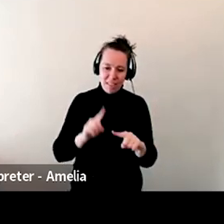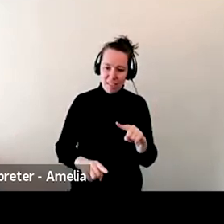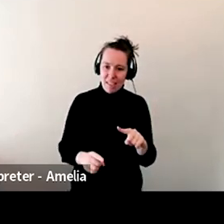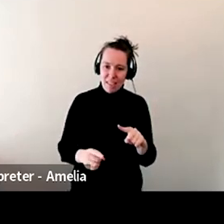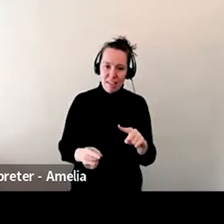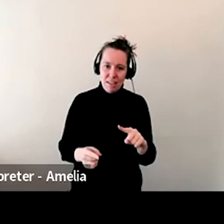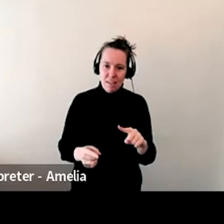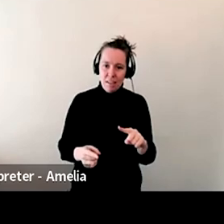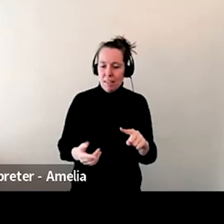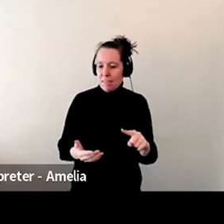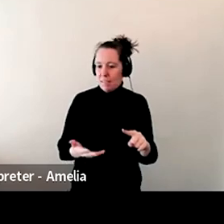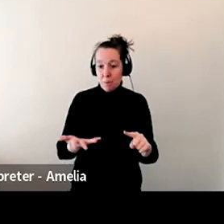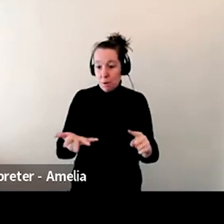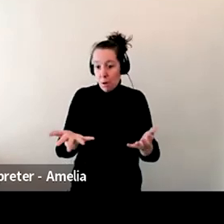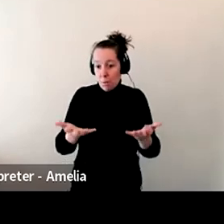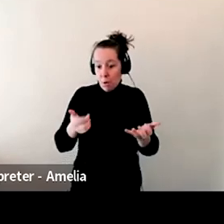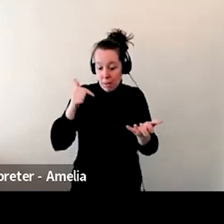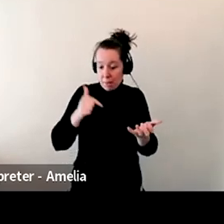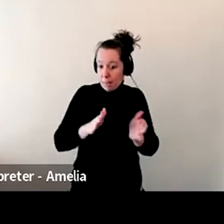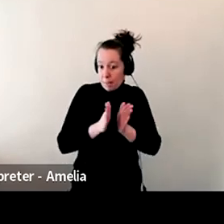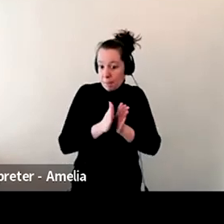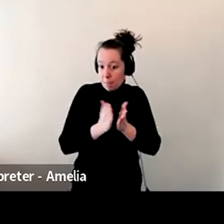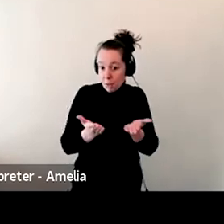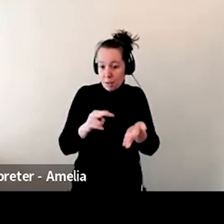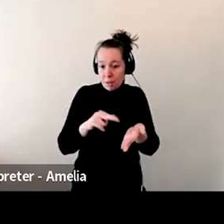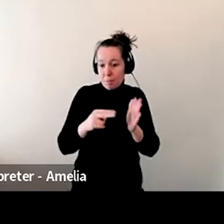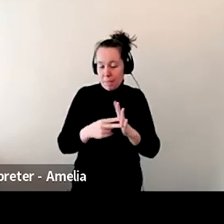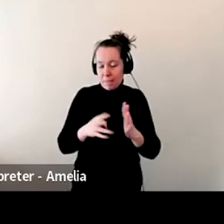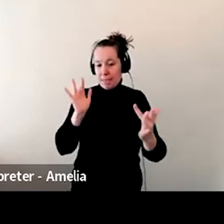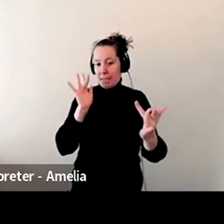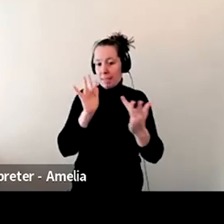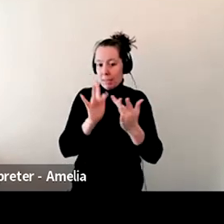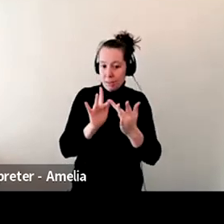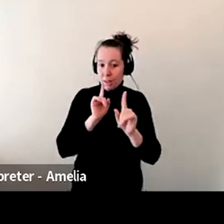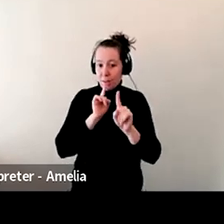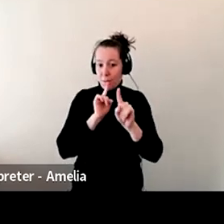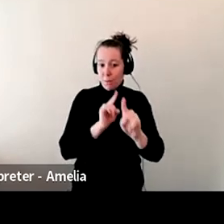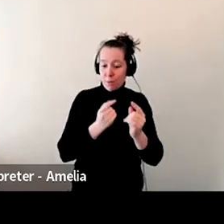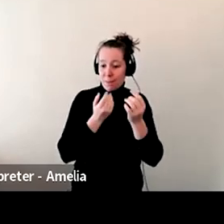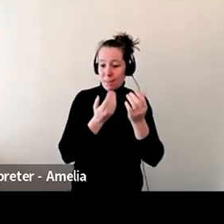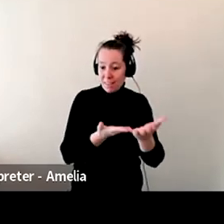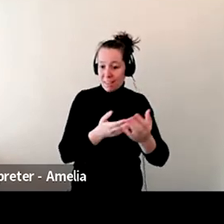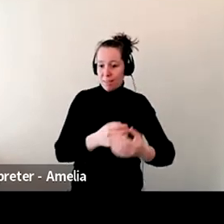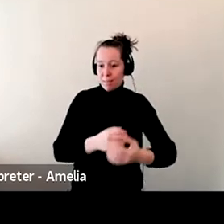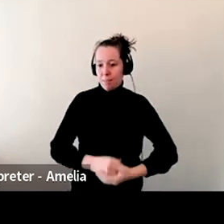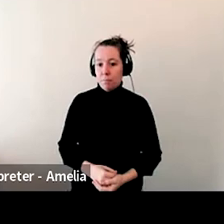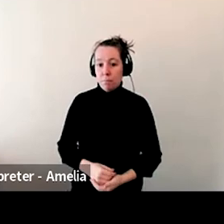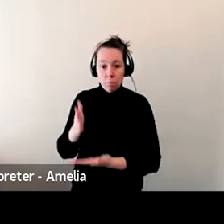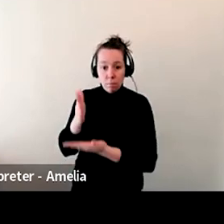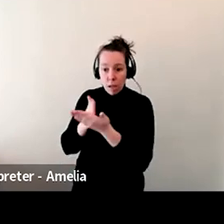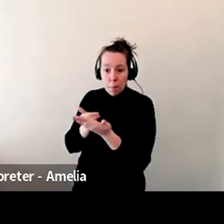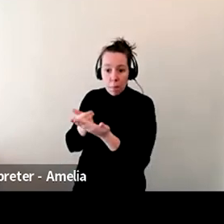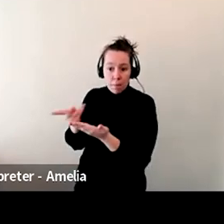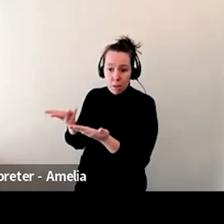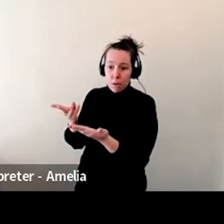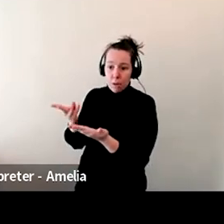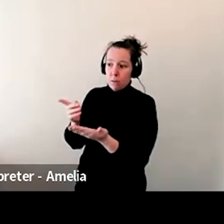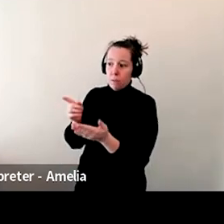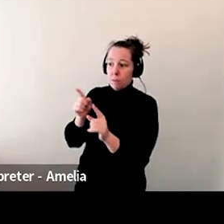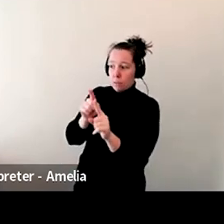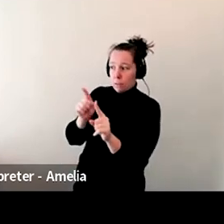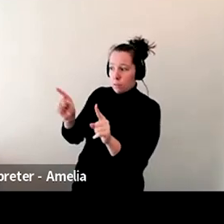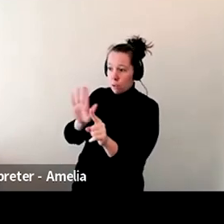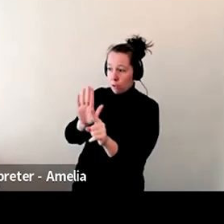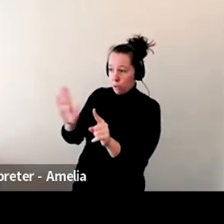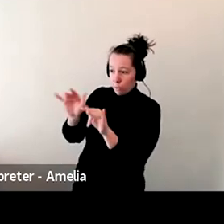the distributor name and those details in it. And I have my few that I, they, they operate the way that works best for me. so I